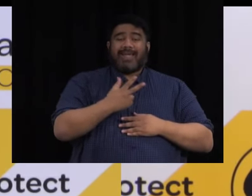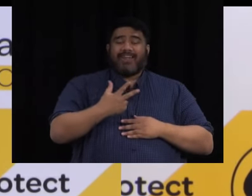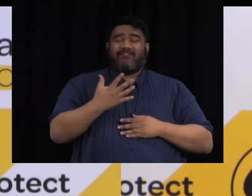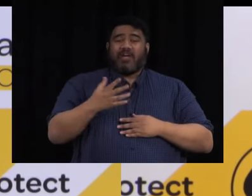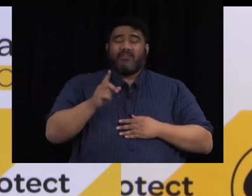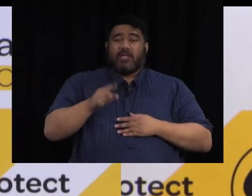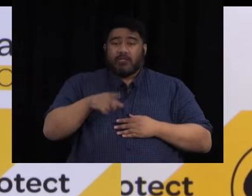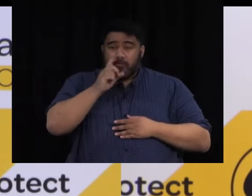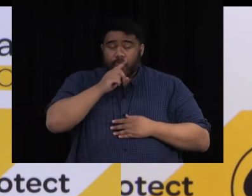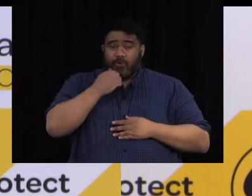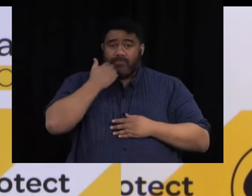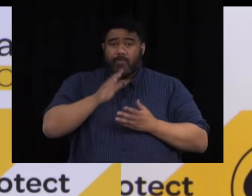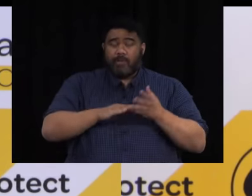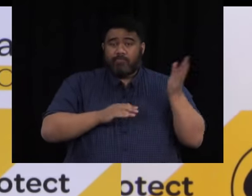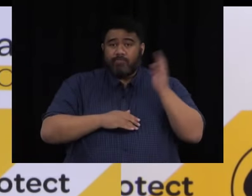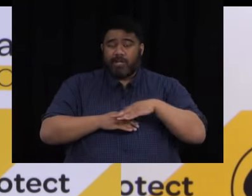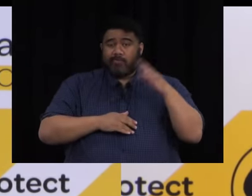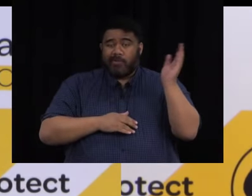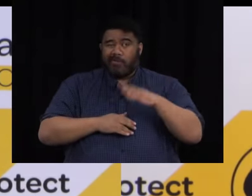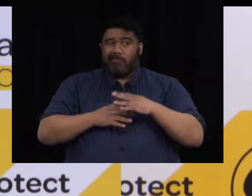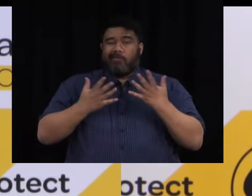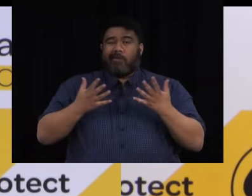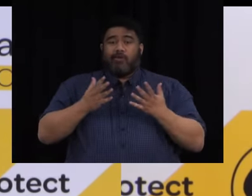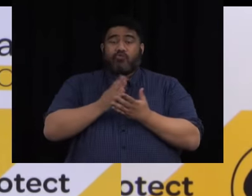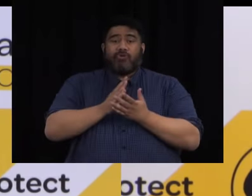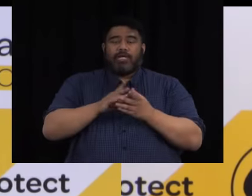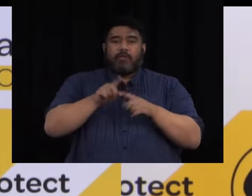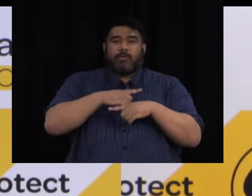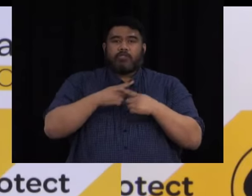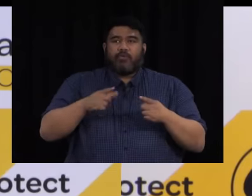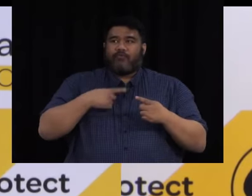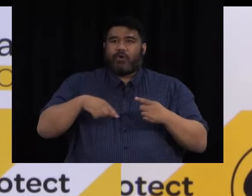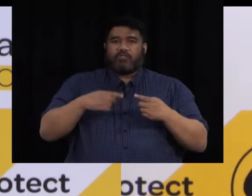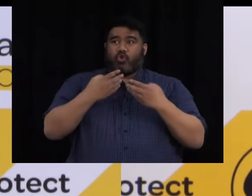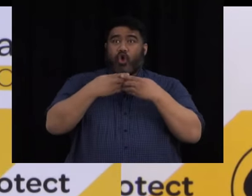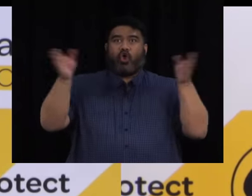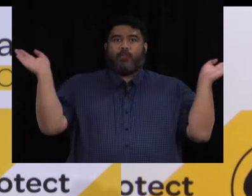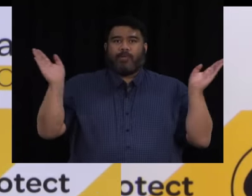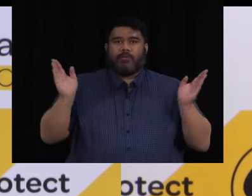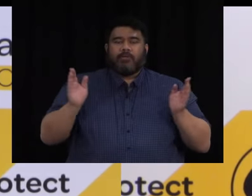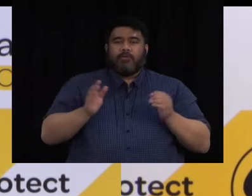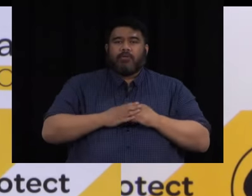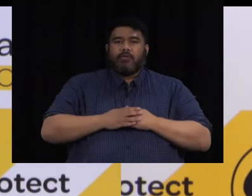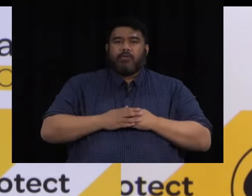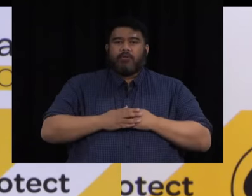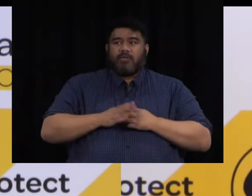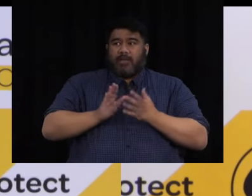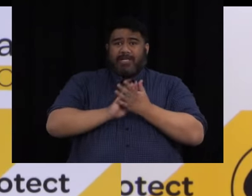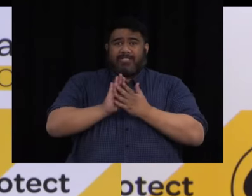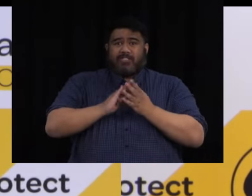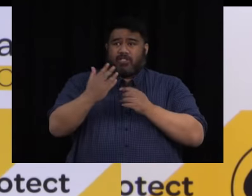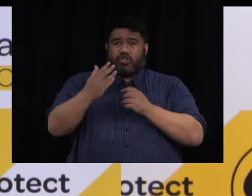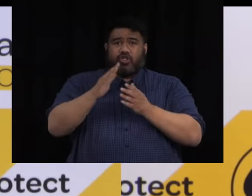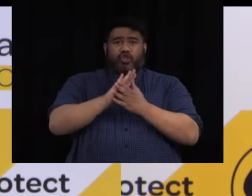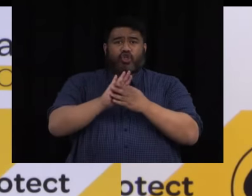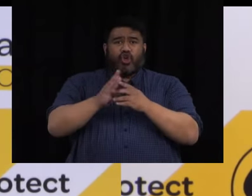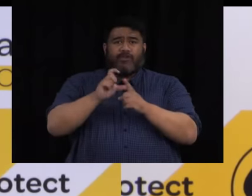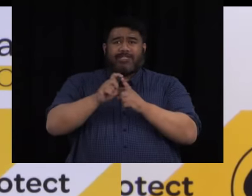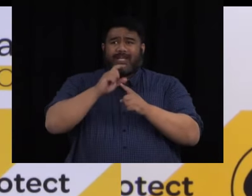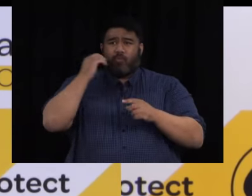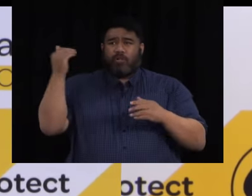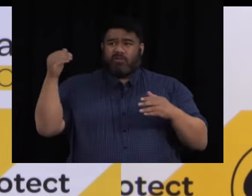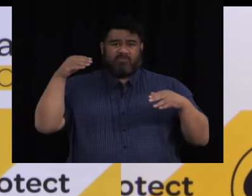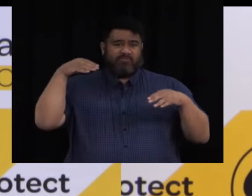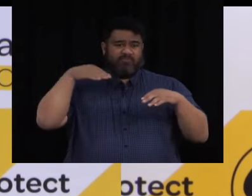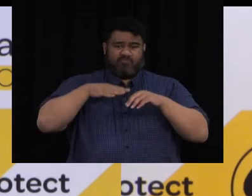COVID-19 out in those circumstances. In fact it would be impossible. We'd be giving up on trying to keep COVID-19 out of the community. I know that the National